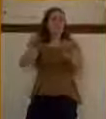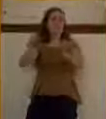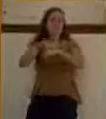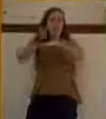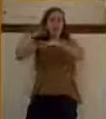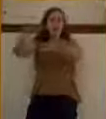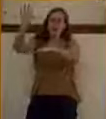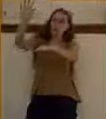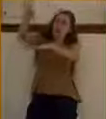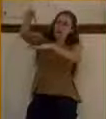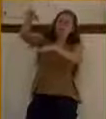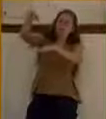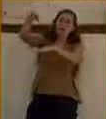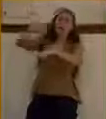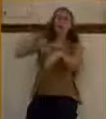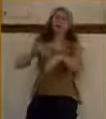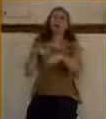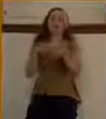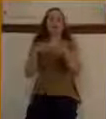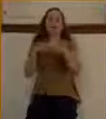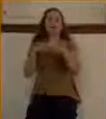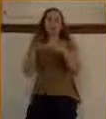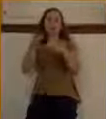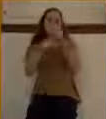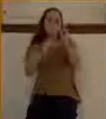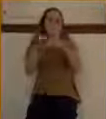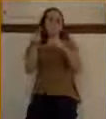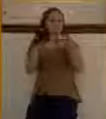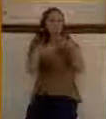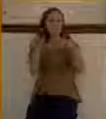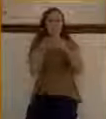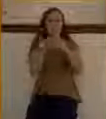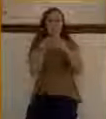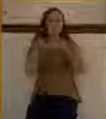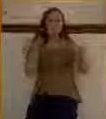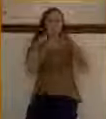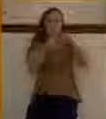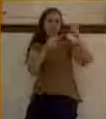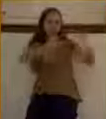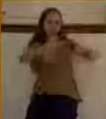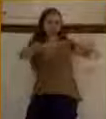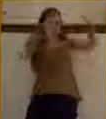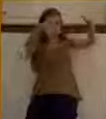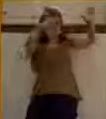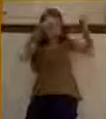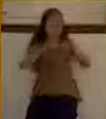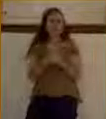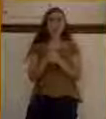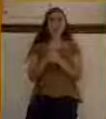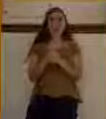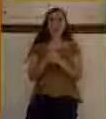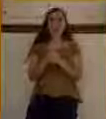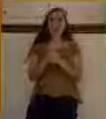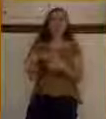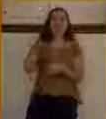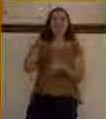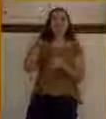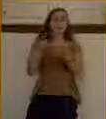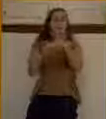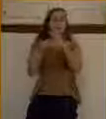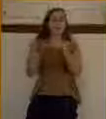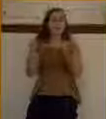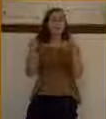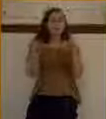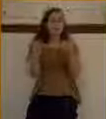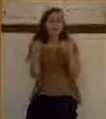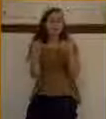fortress on top of Masada that you can still go and see there today. He was a builder, and he built a winter palace in this beautiful